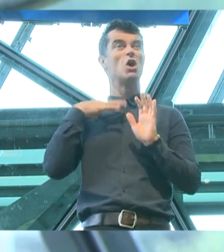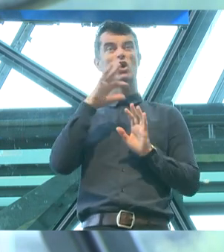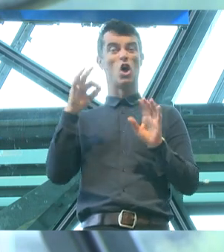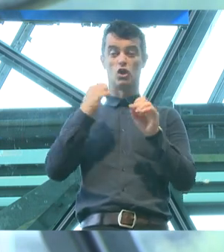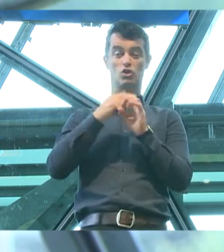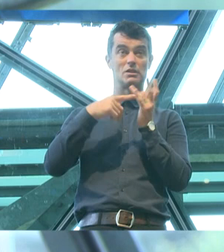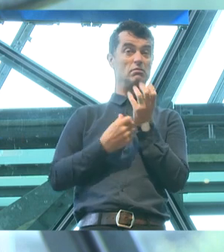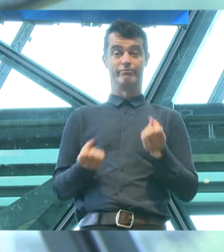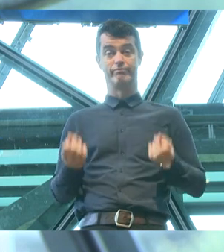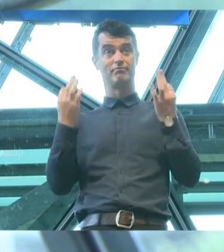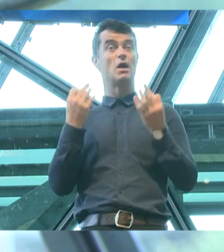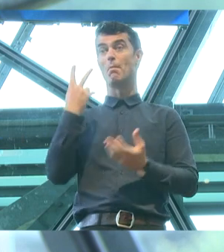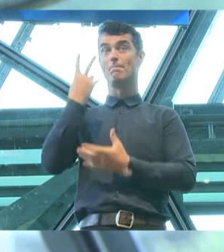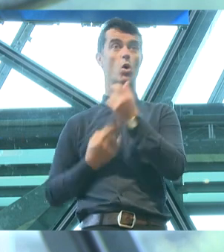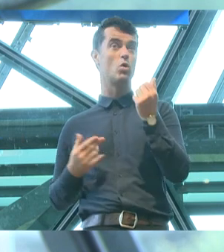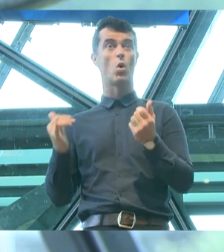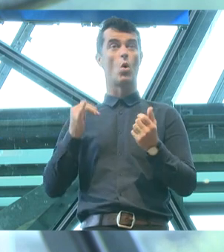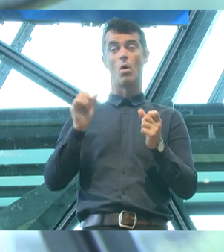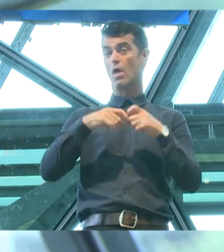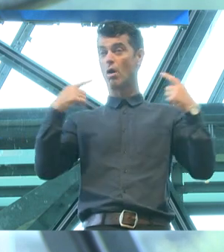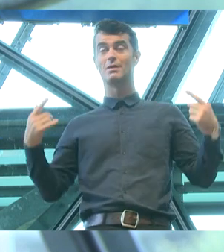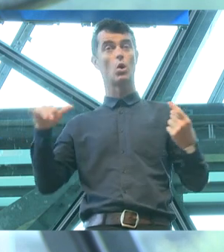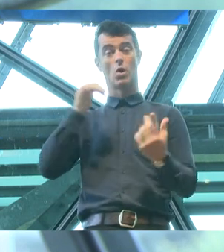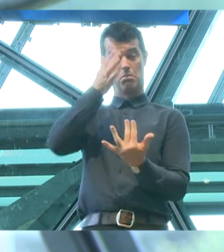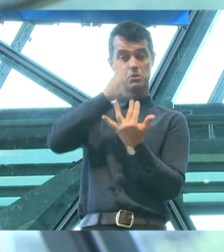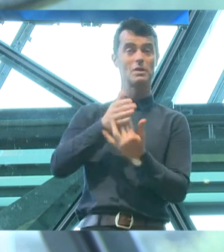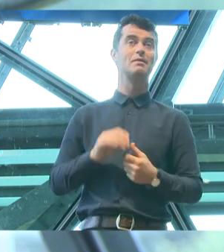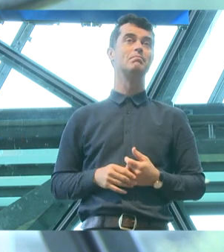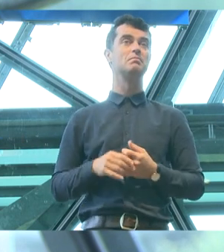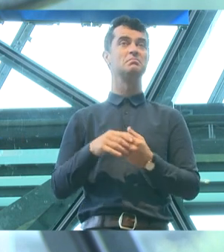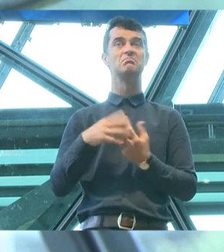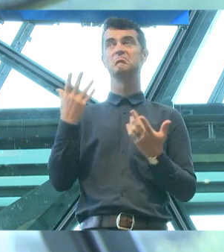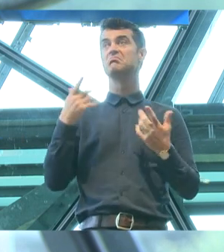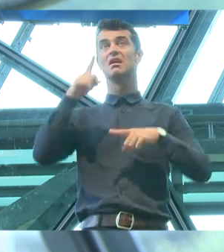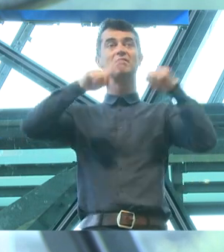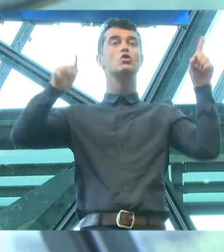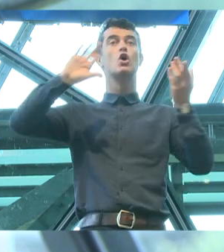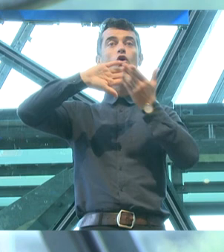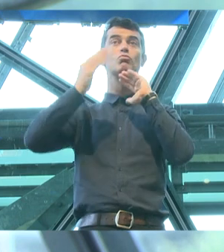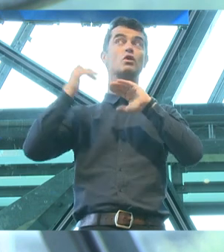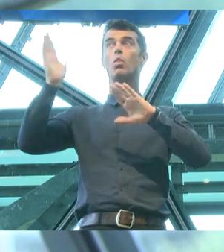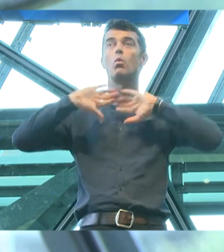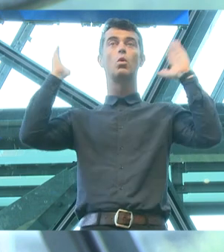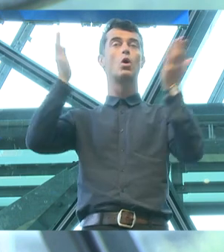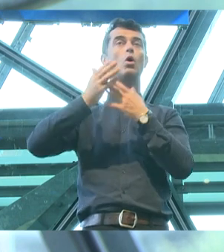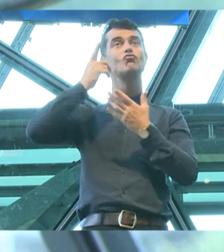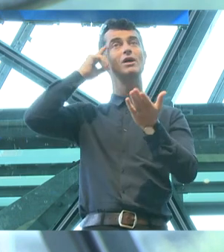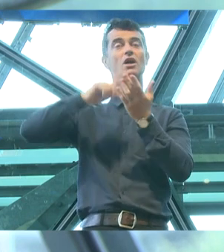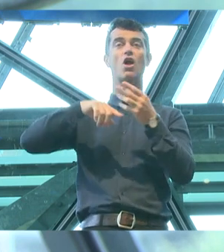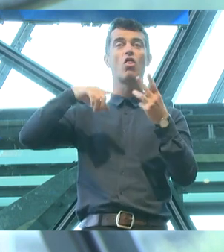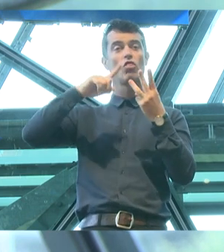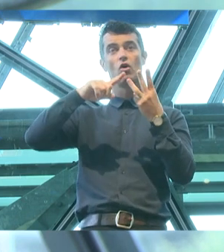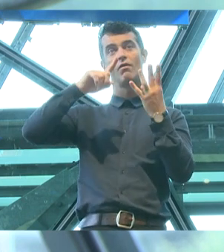both gender, the opposite gender, genders in between. Various communities around the world recognise third, fourth,